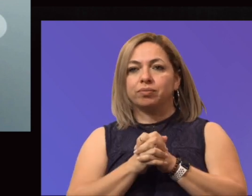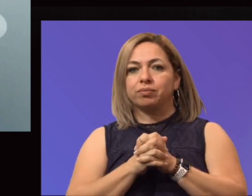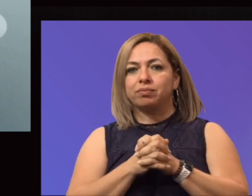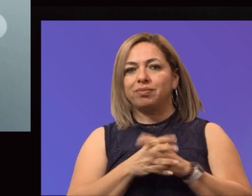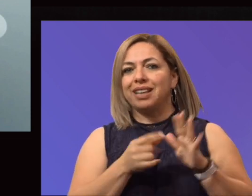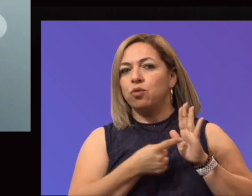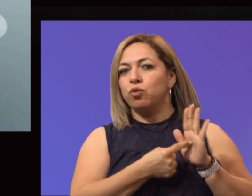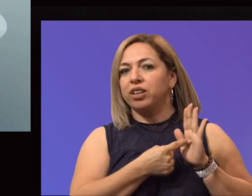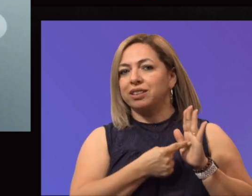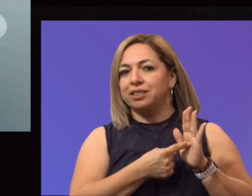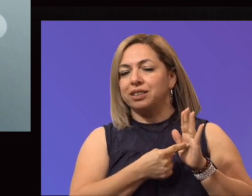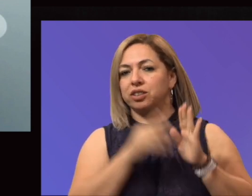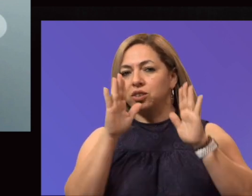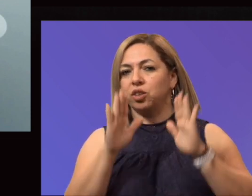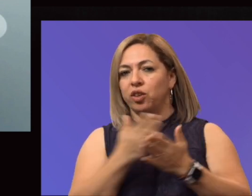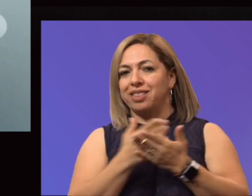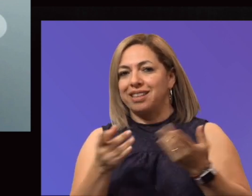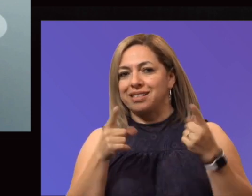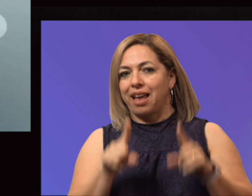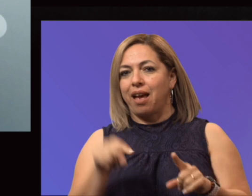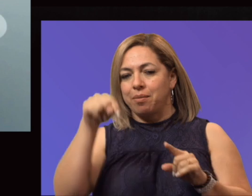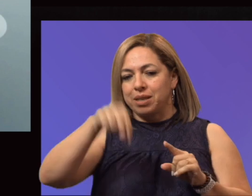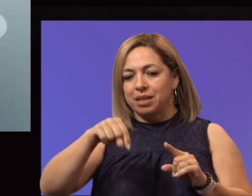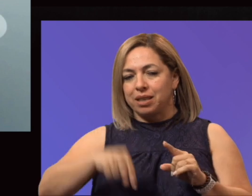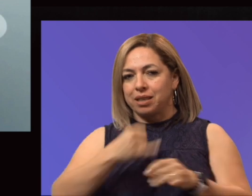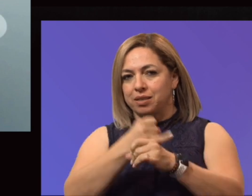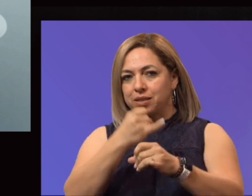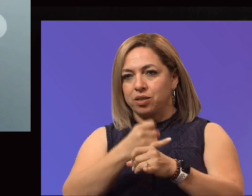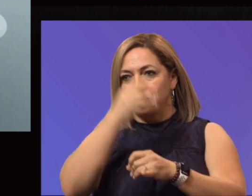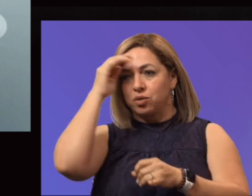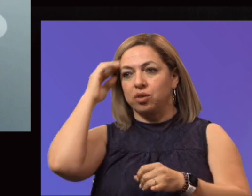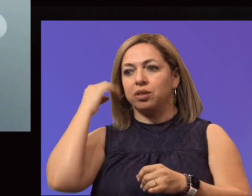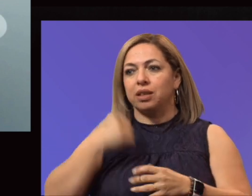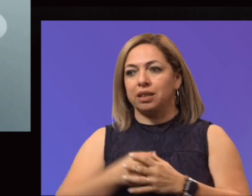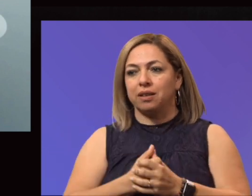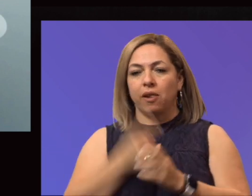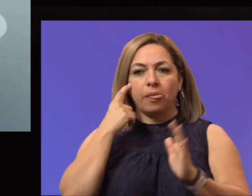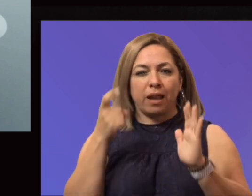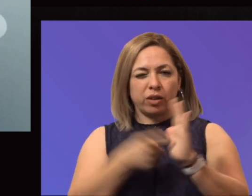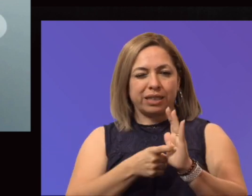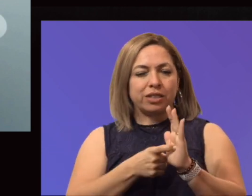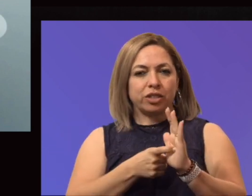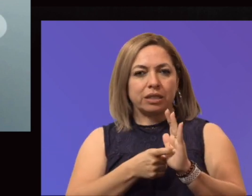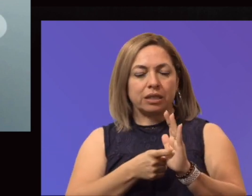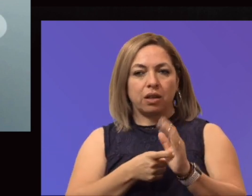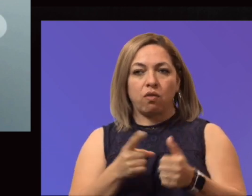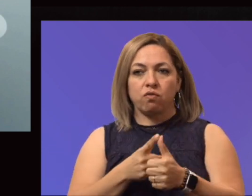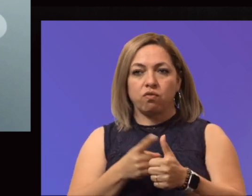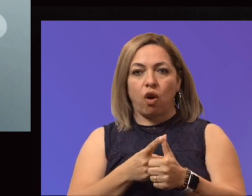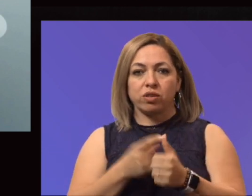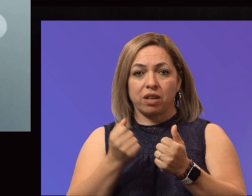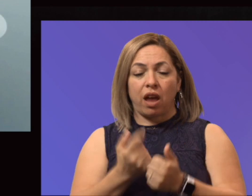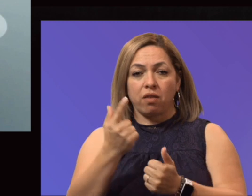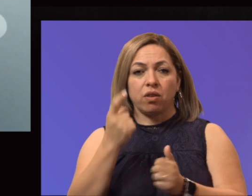of the great things that our institution has done during this time period. First, I think everyone needs to be recognized for the great work